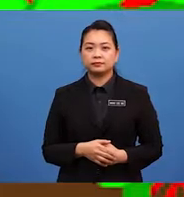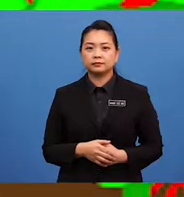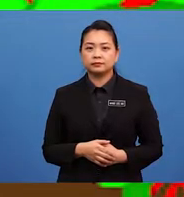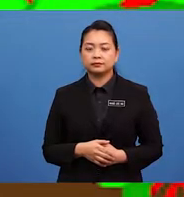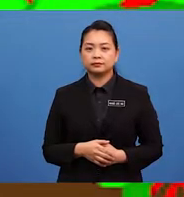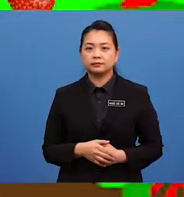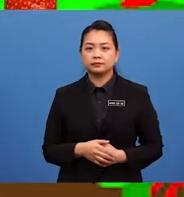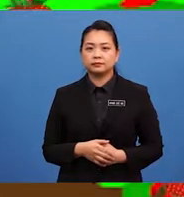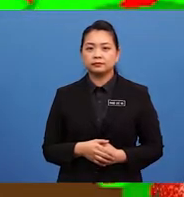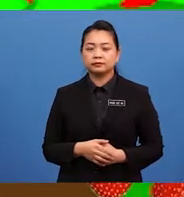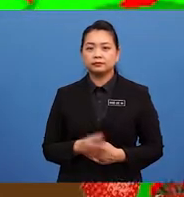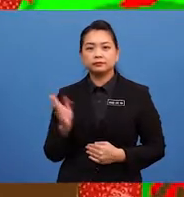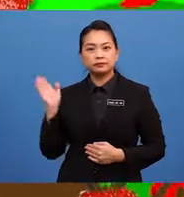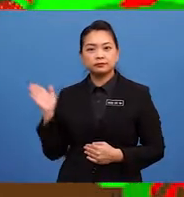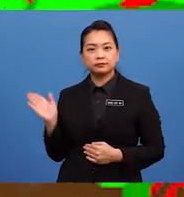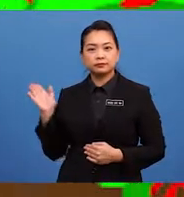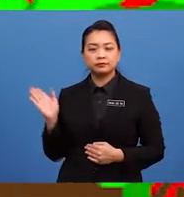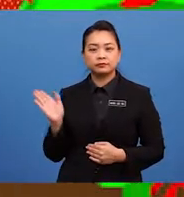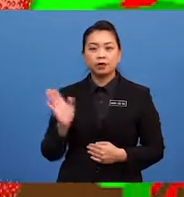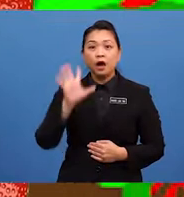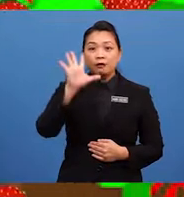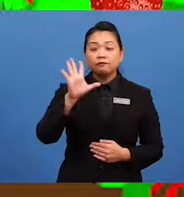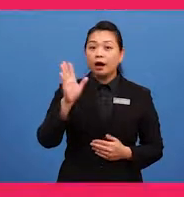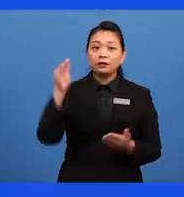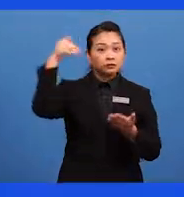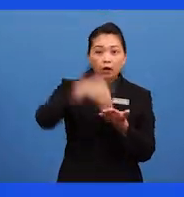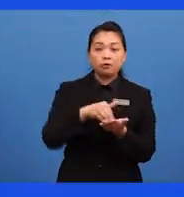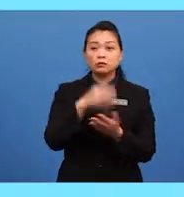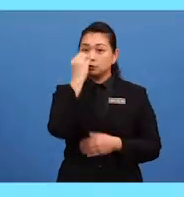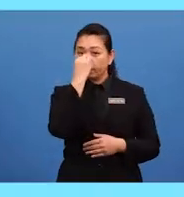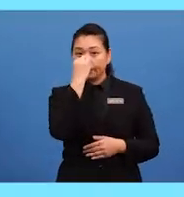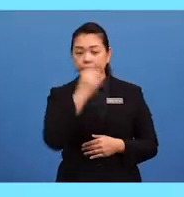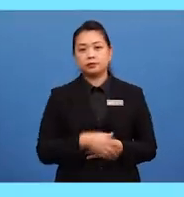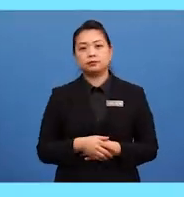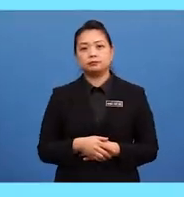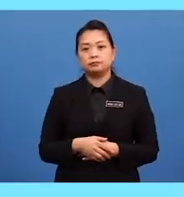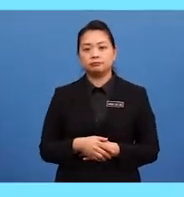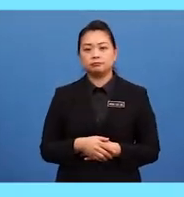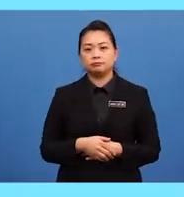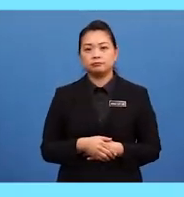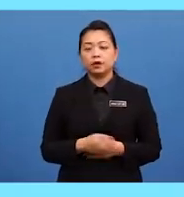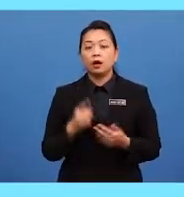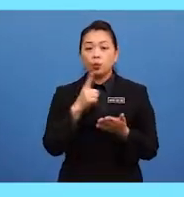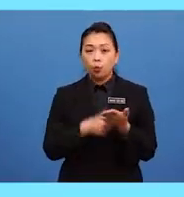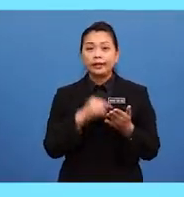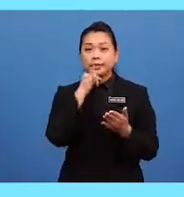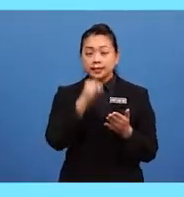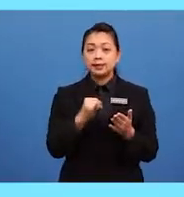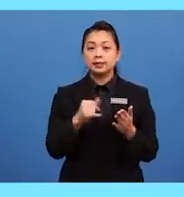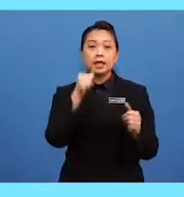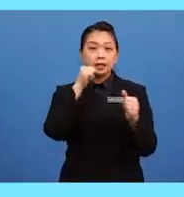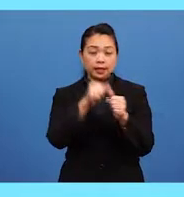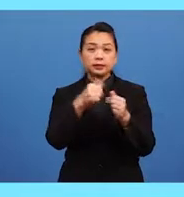One strawberry and five thousand strawberries. What if the letter Y